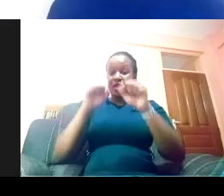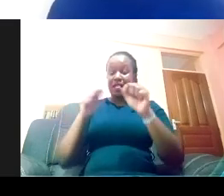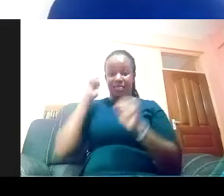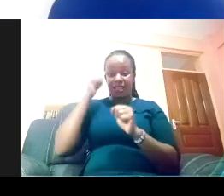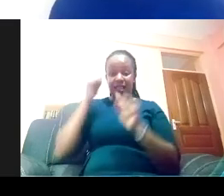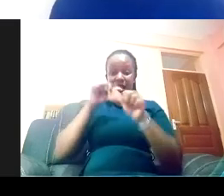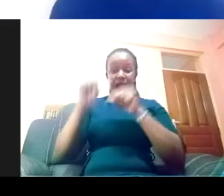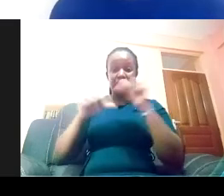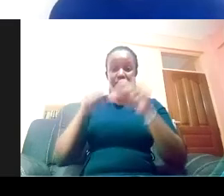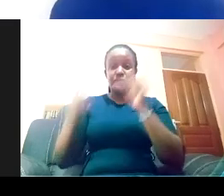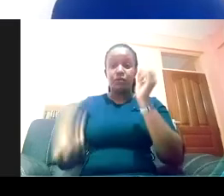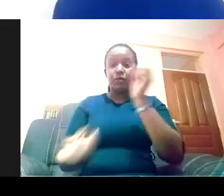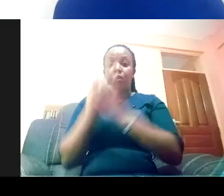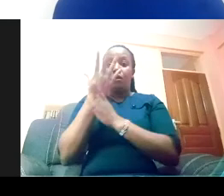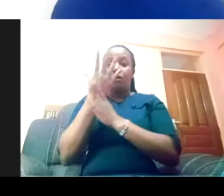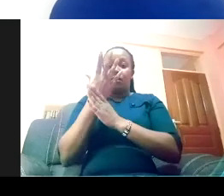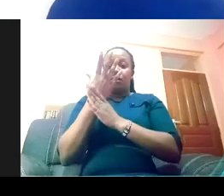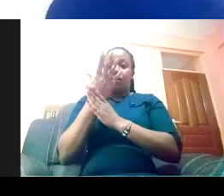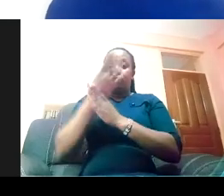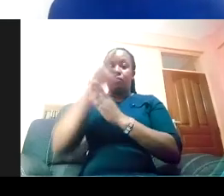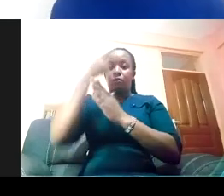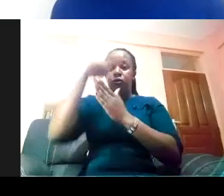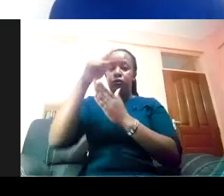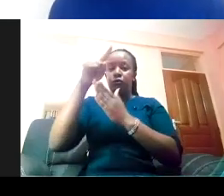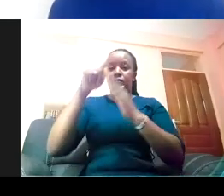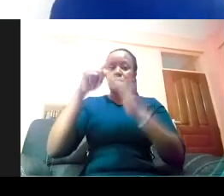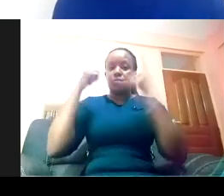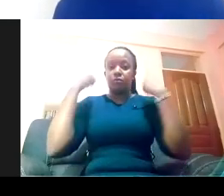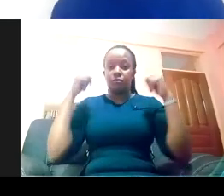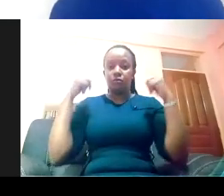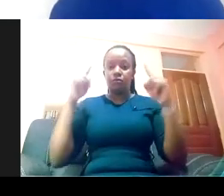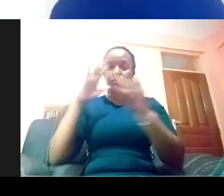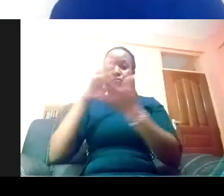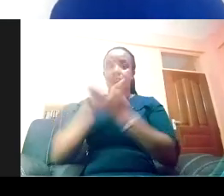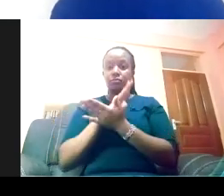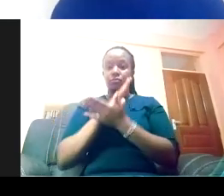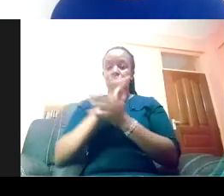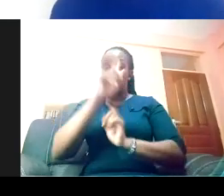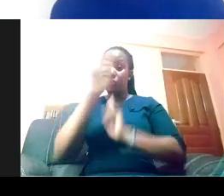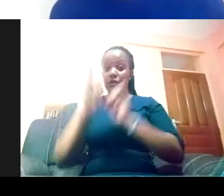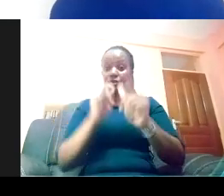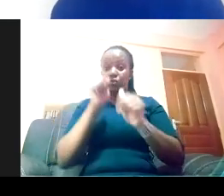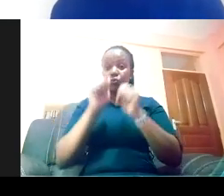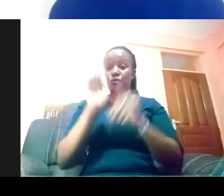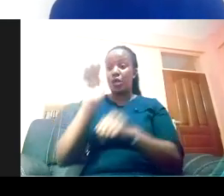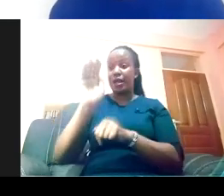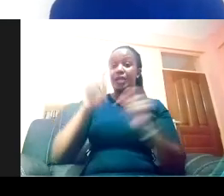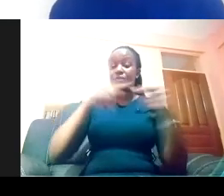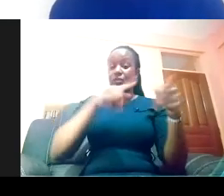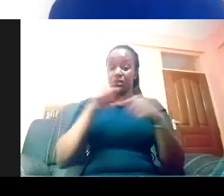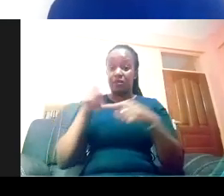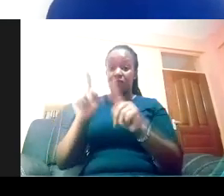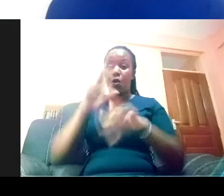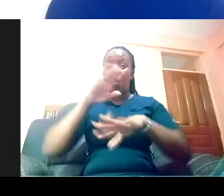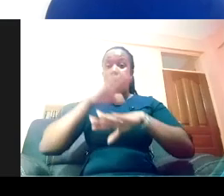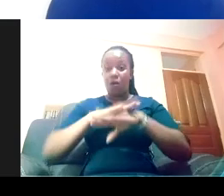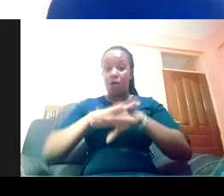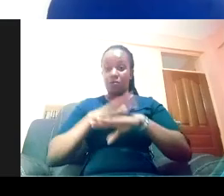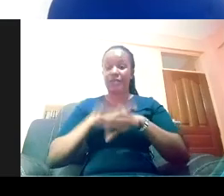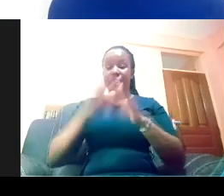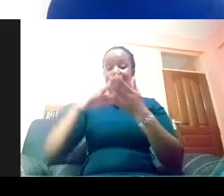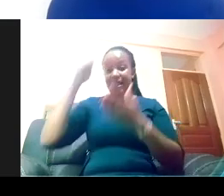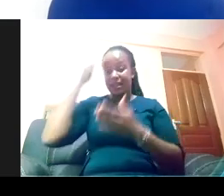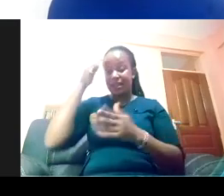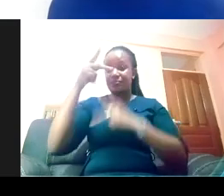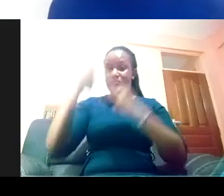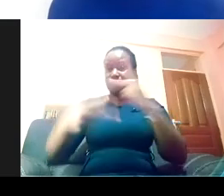success. And so some questions you can ask yourself on your racial justice learning journey is